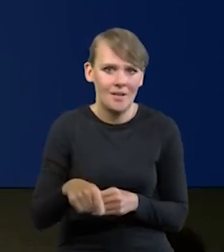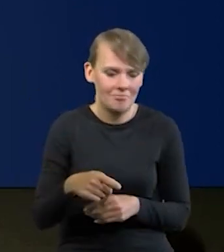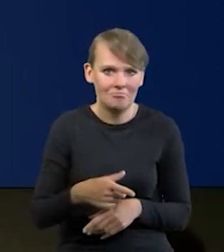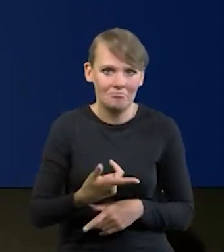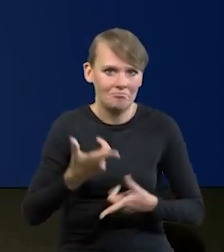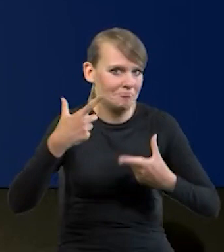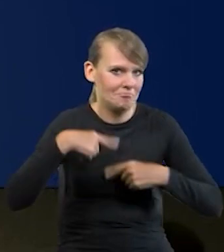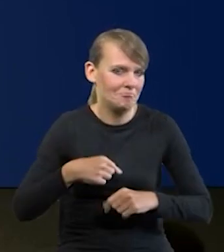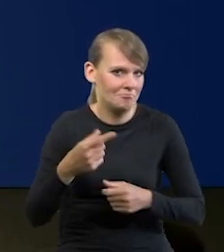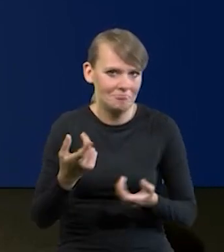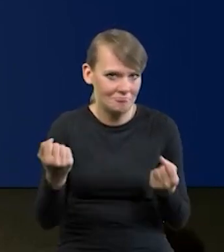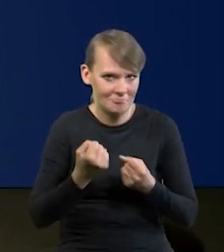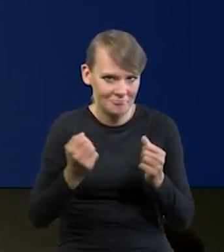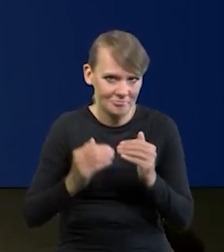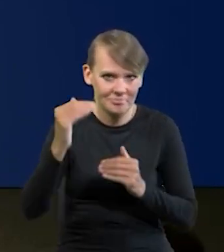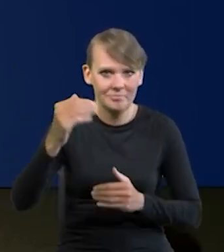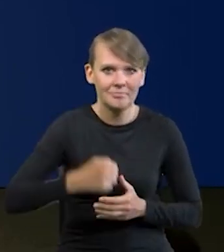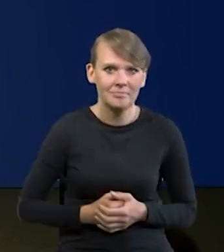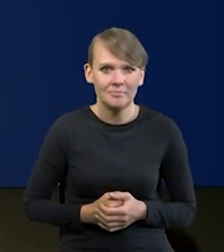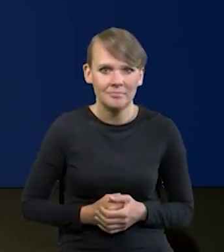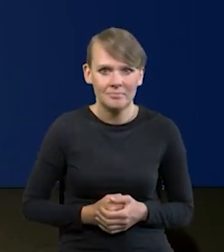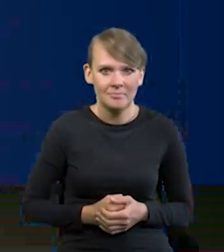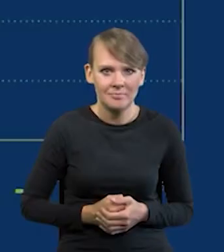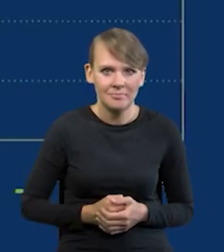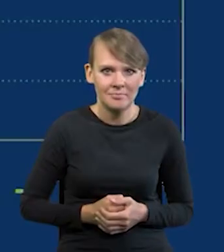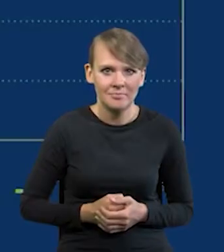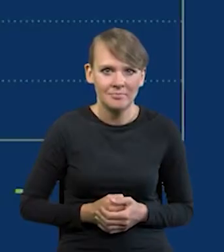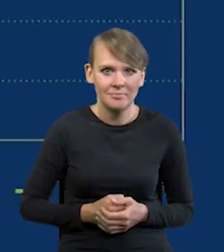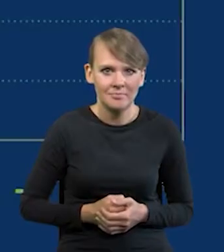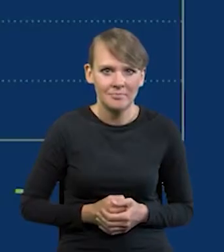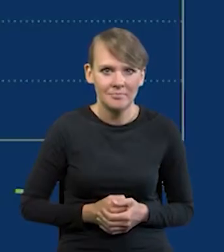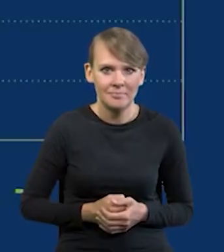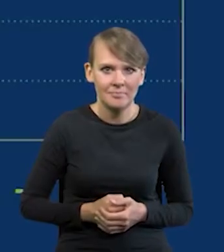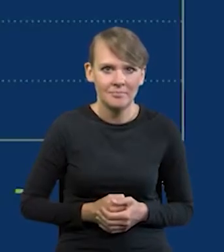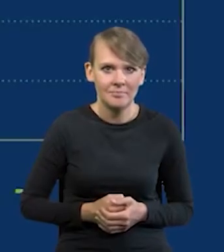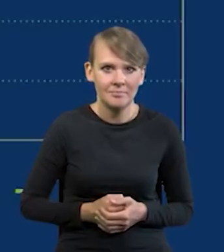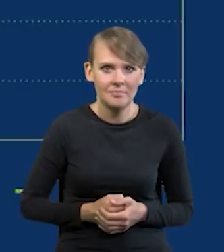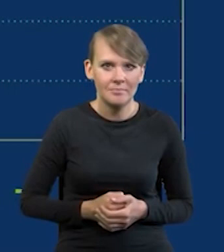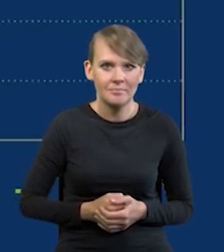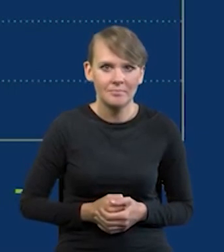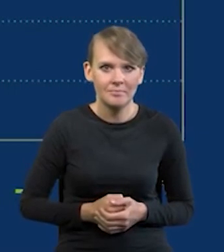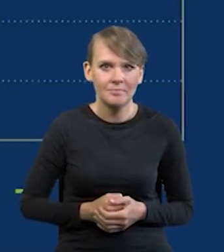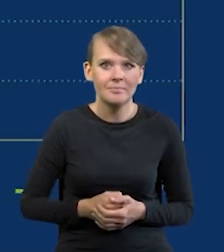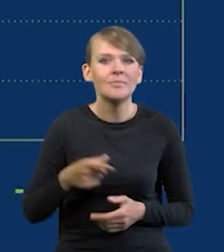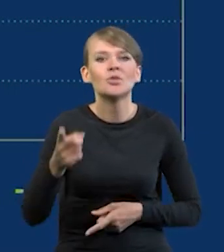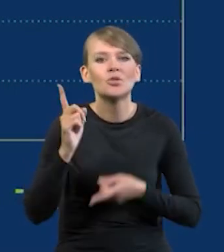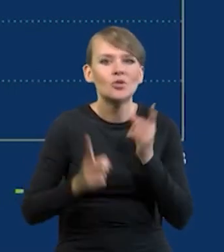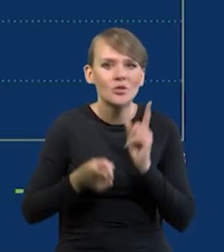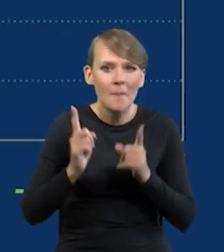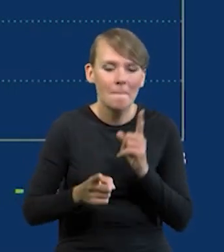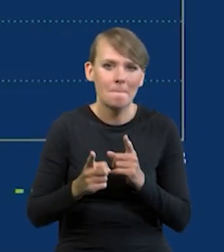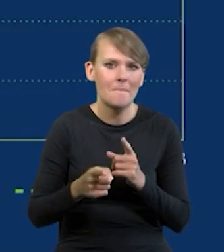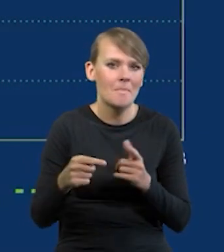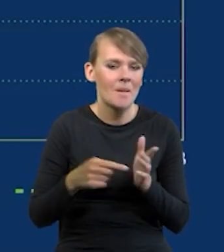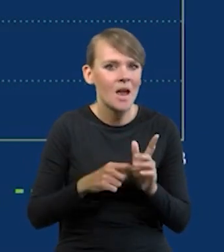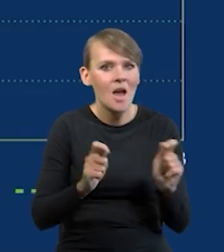doing so would go against our belief in a free exchange rate, said Glapiński. He also stated that the central bank is content with the current